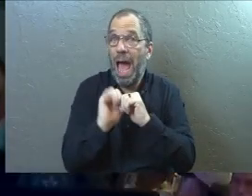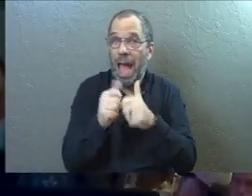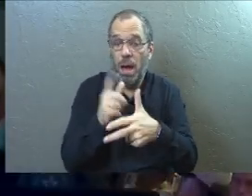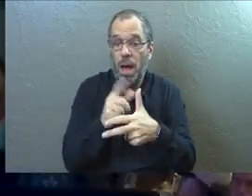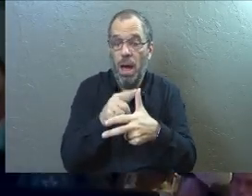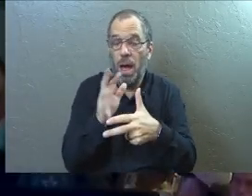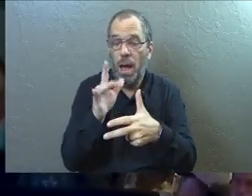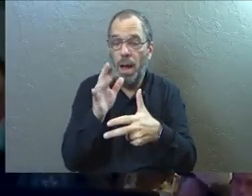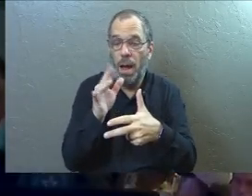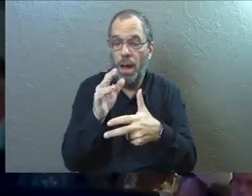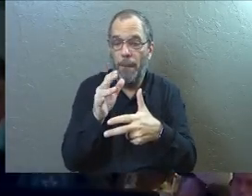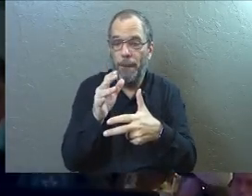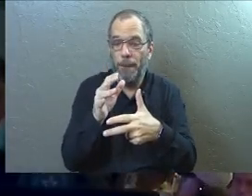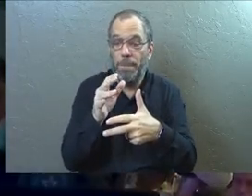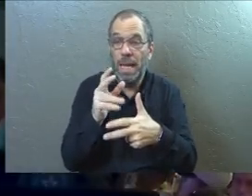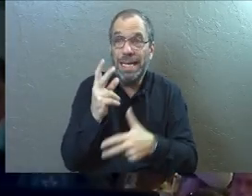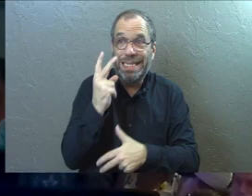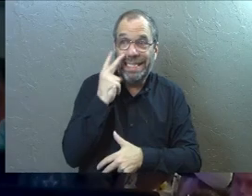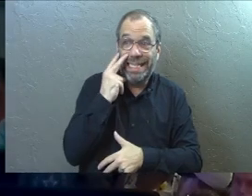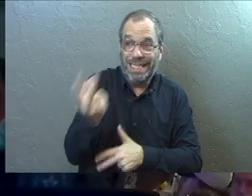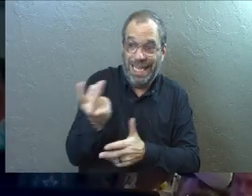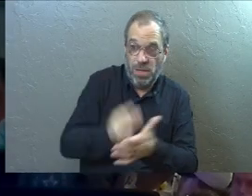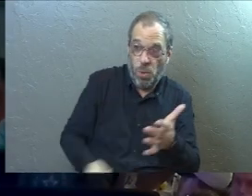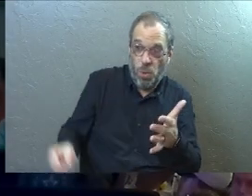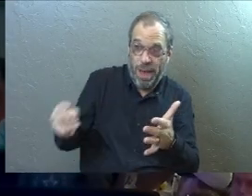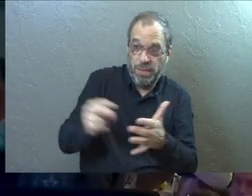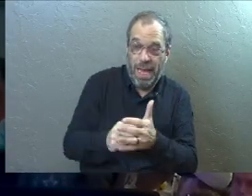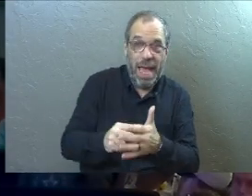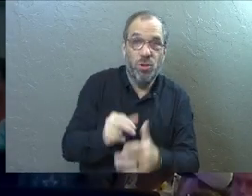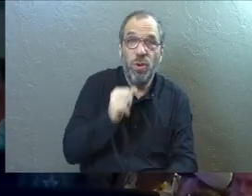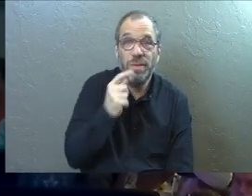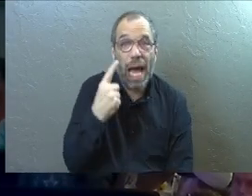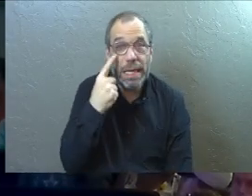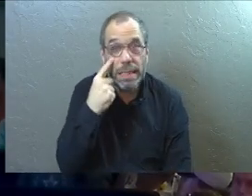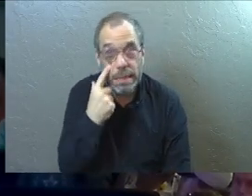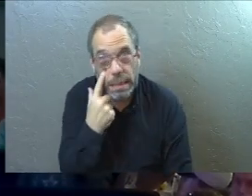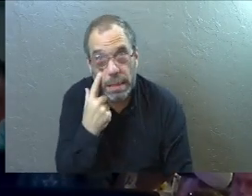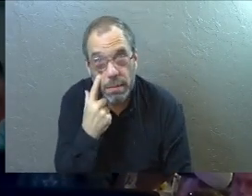is to see resurrection, even though you never have.